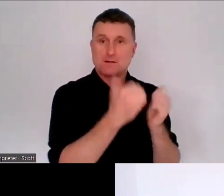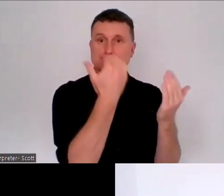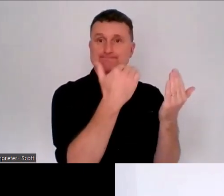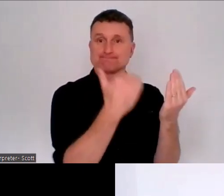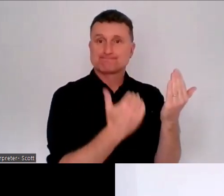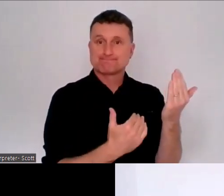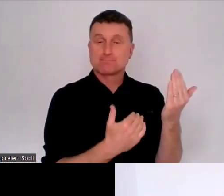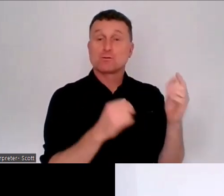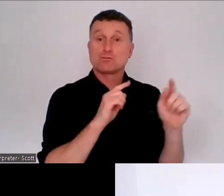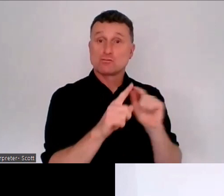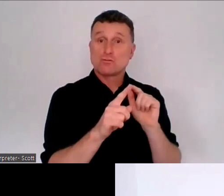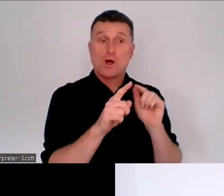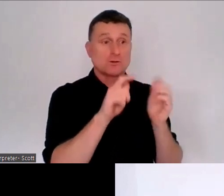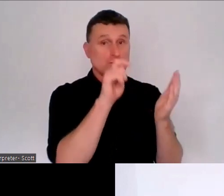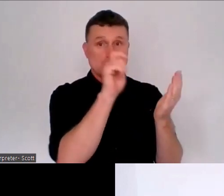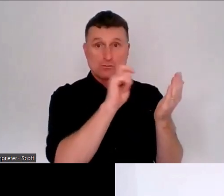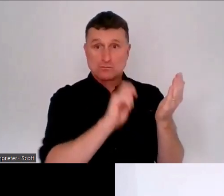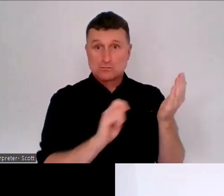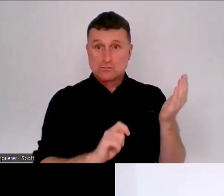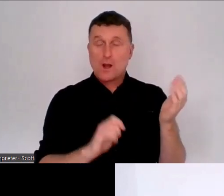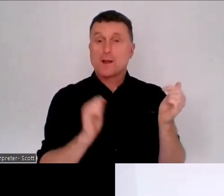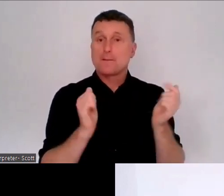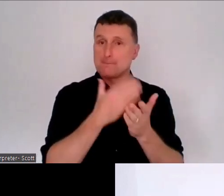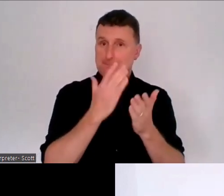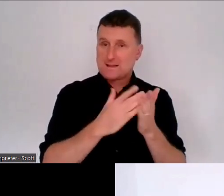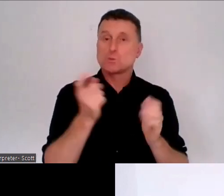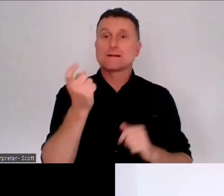easy as possible for people to engage with it.